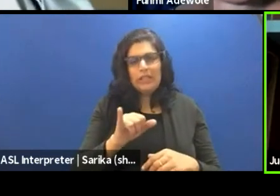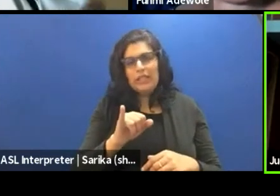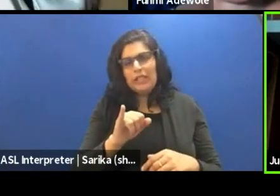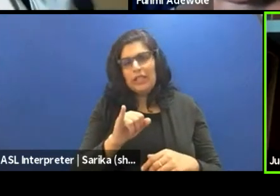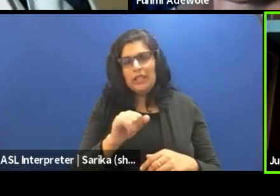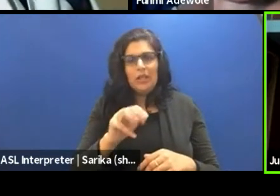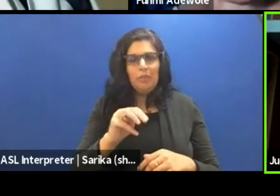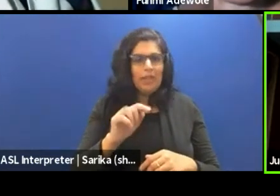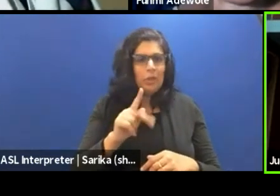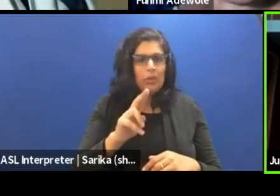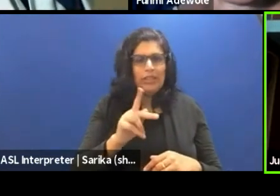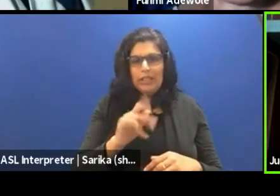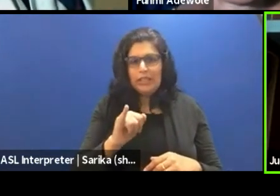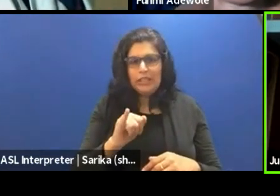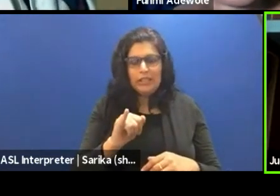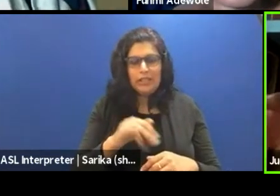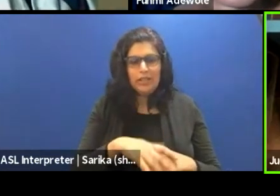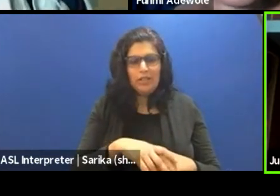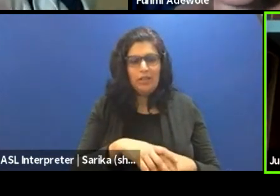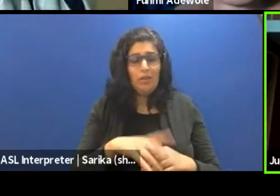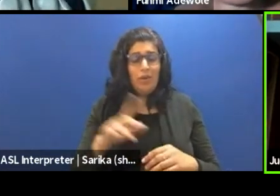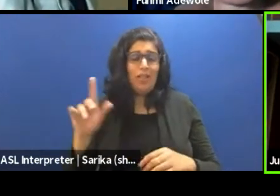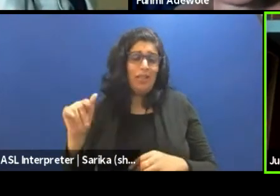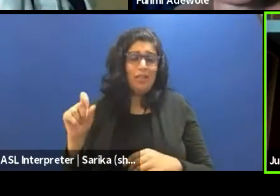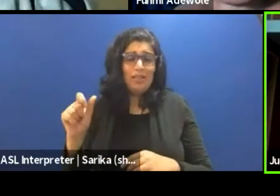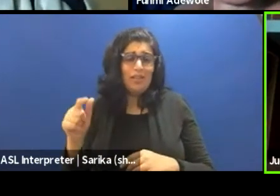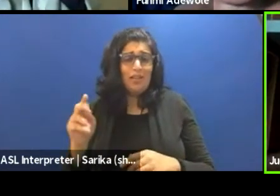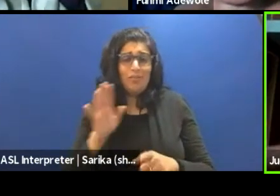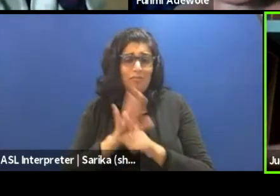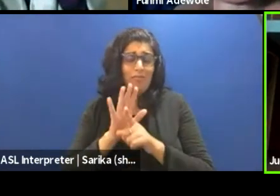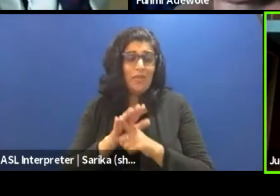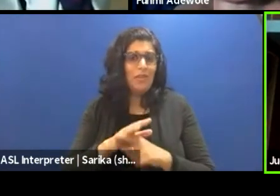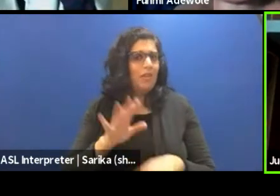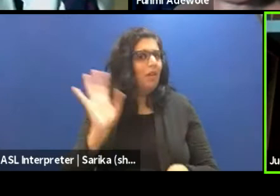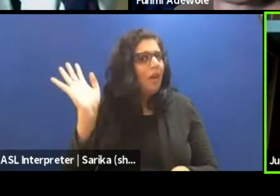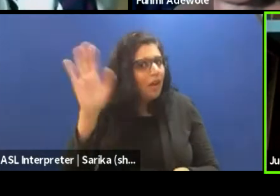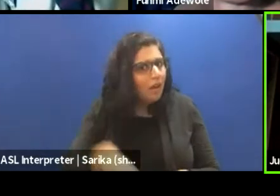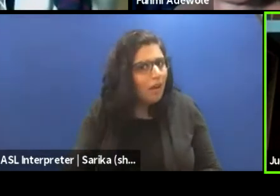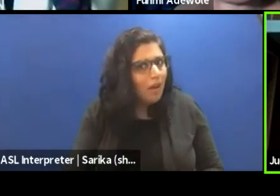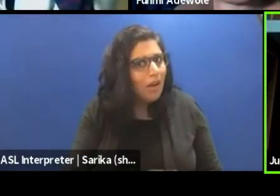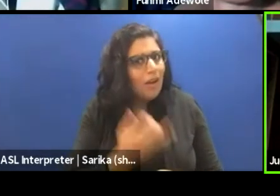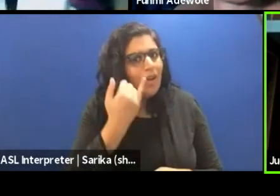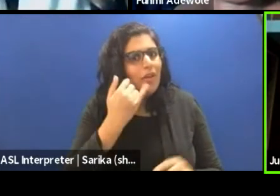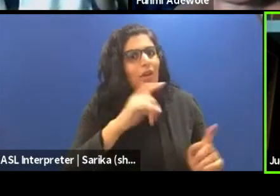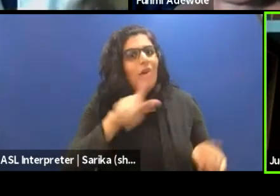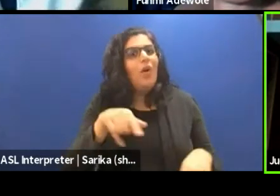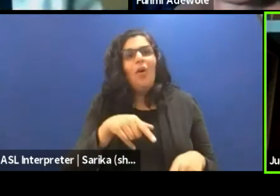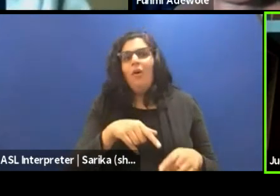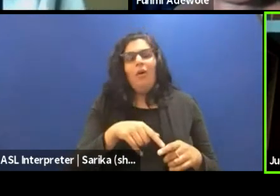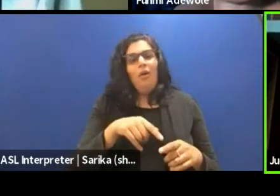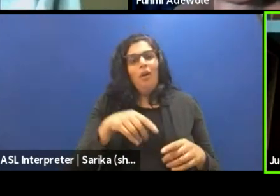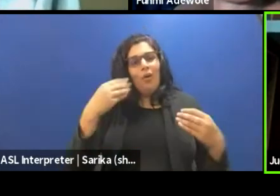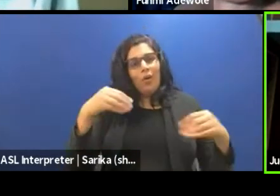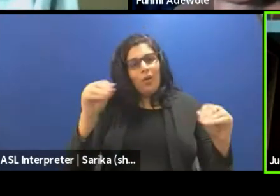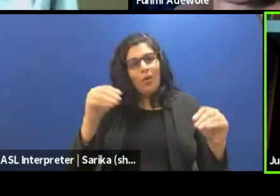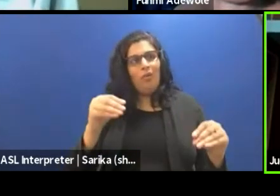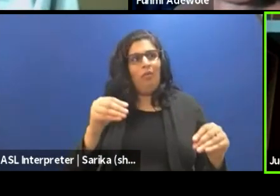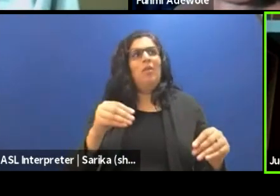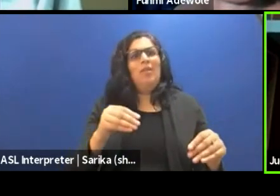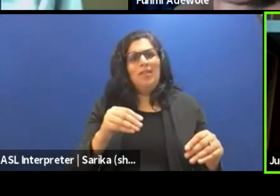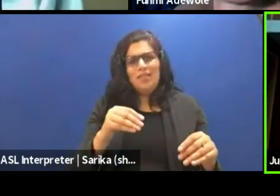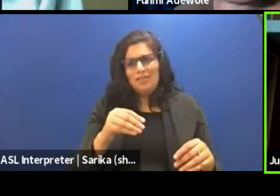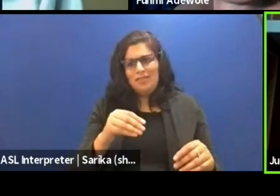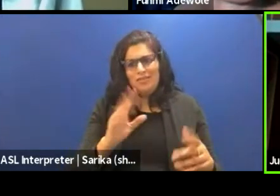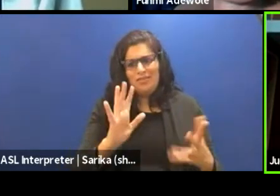Why? And they're like, well, lasagna is popular. say, no, if you go to Osho, the market, and tell a woman there, lasagna, she doesn't